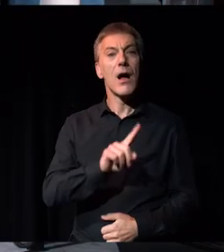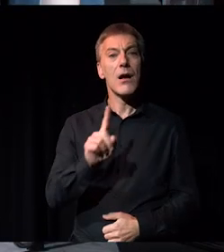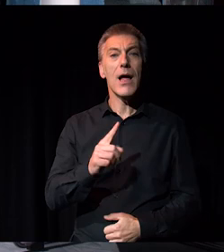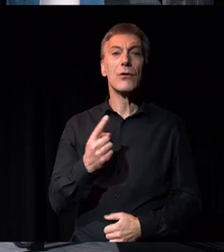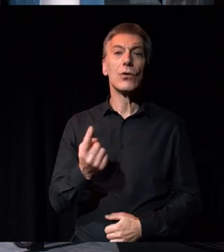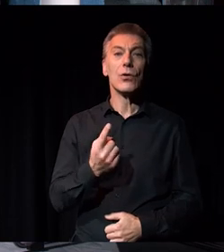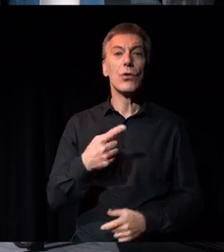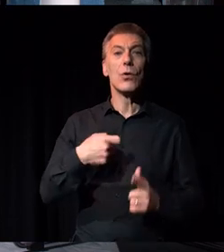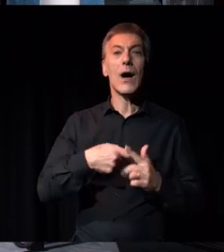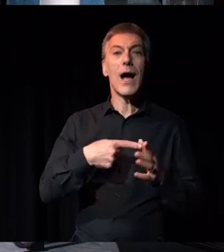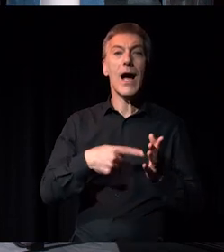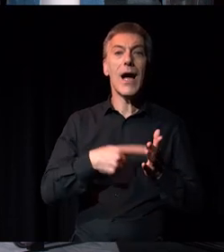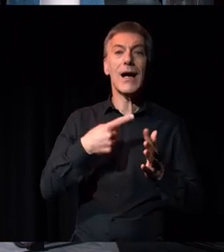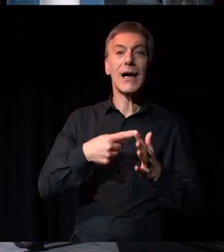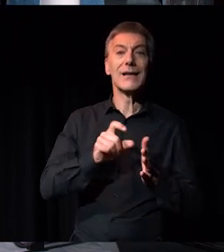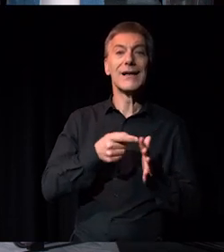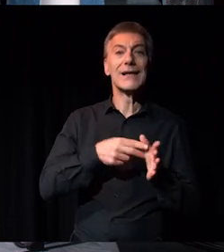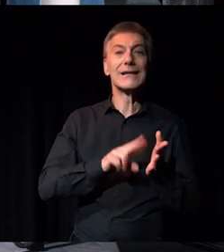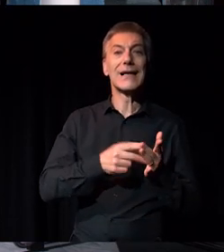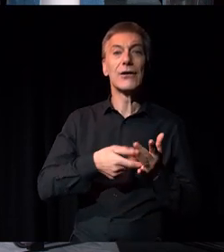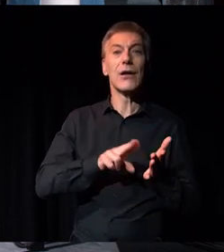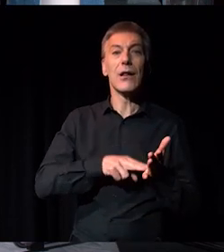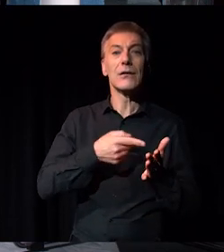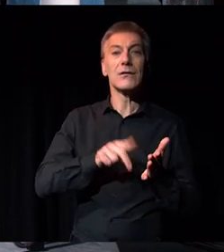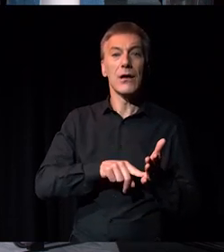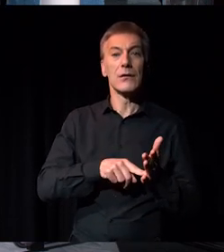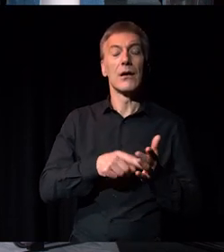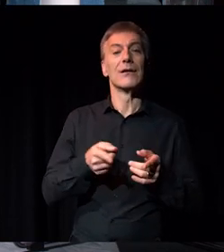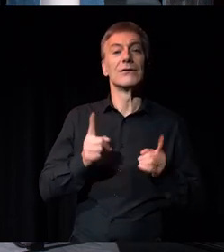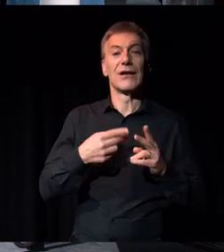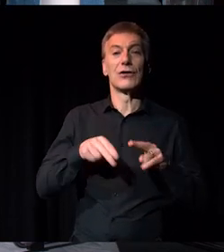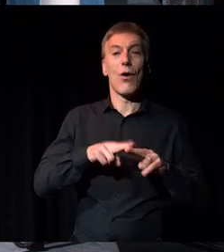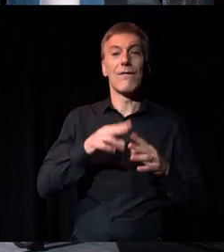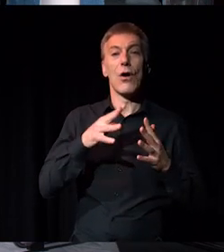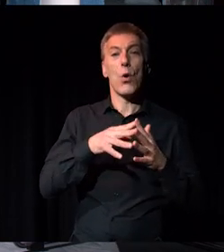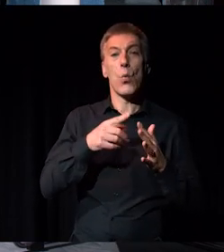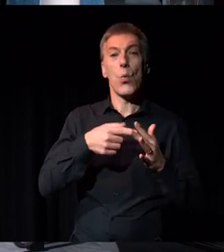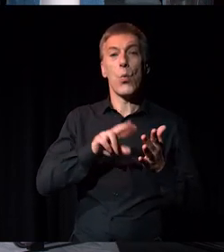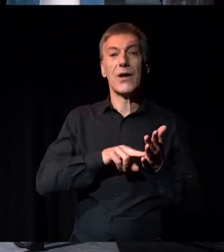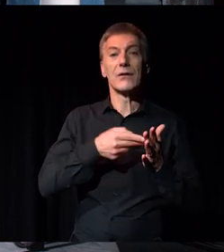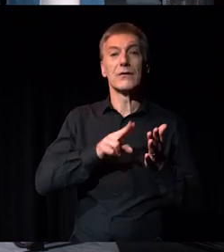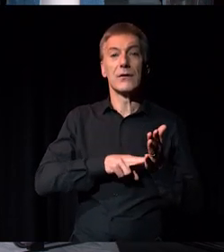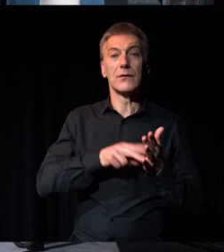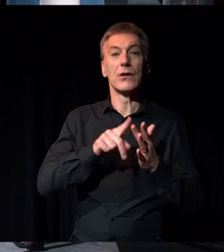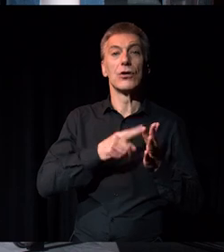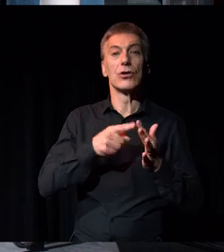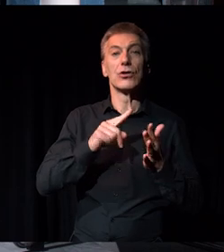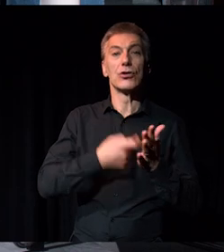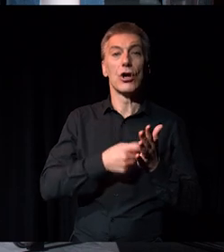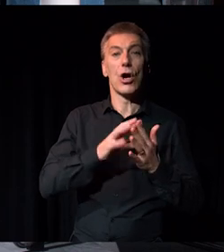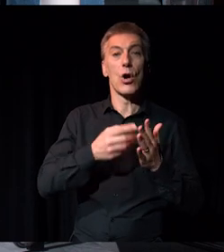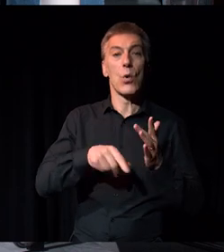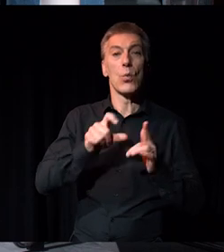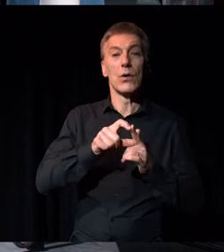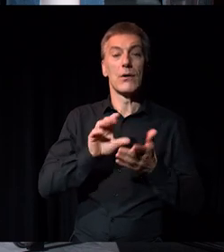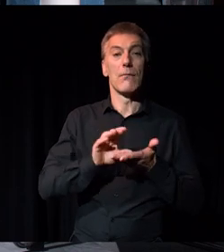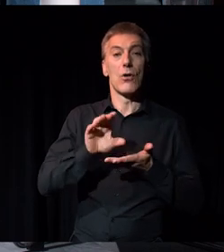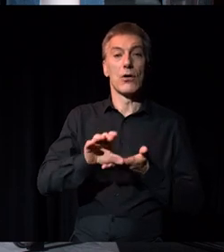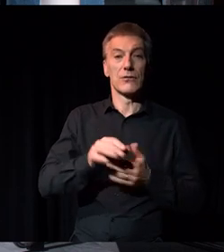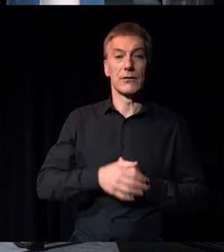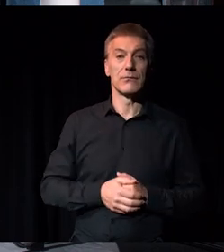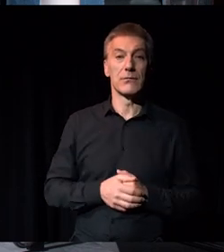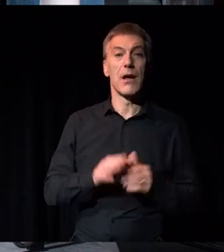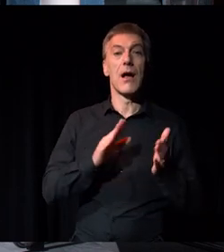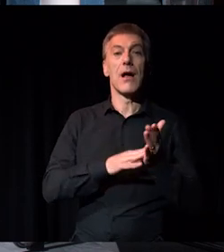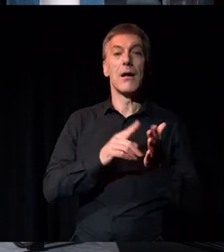joined by Kate Danielson, Director of Western Jerwood Creative Bursaries. Michelle McGrath, founder of Museum